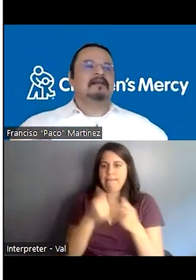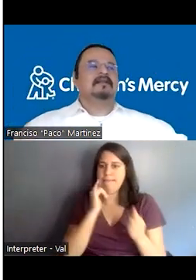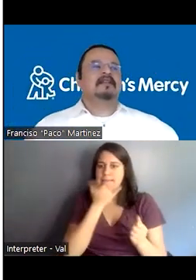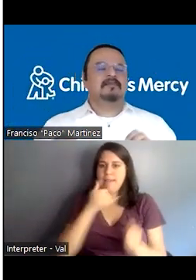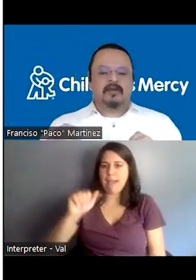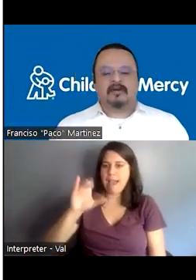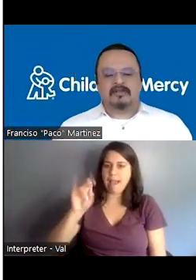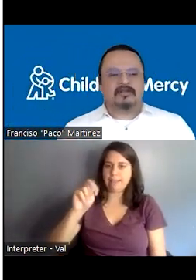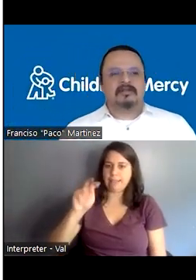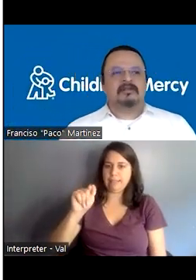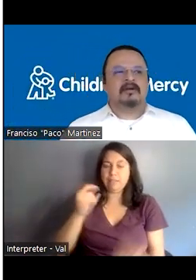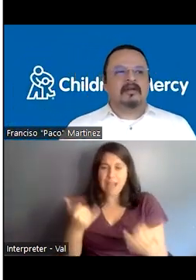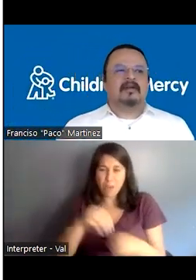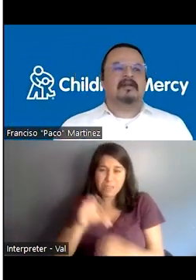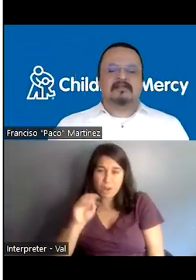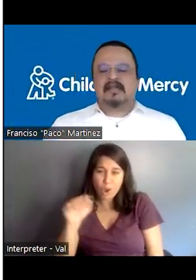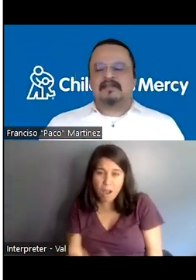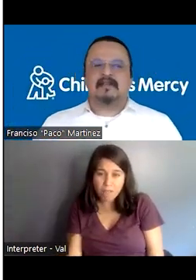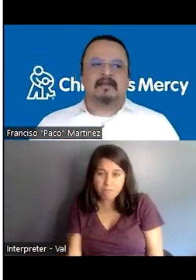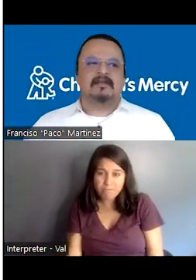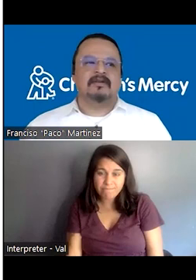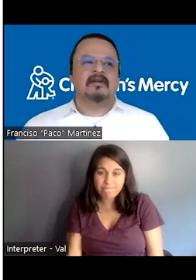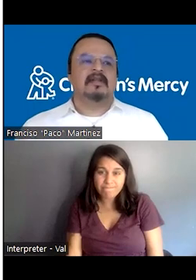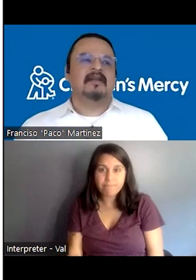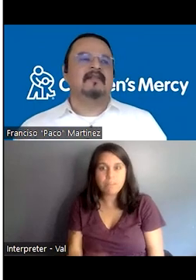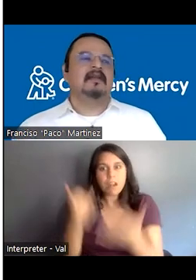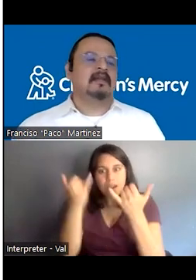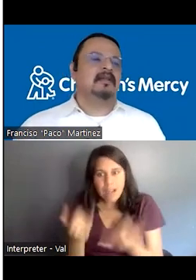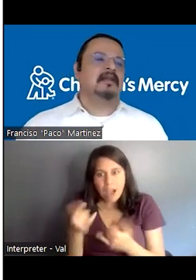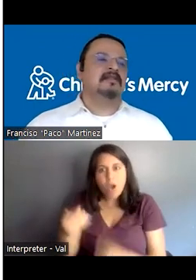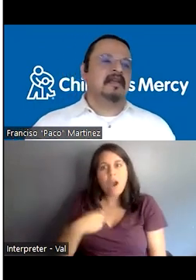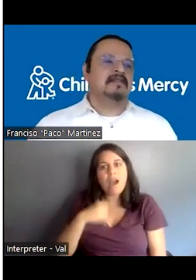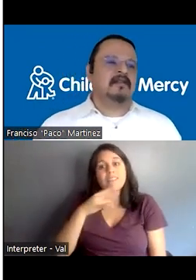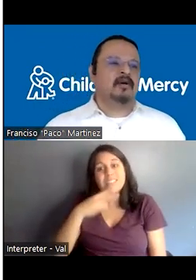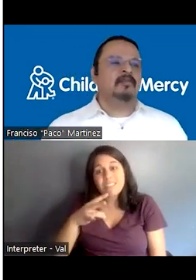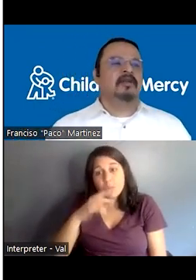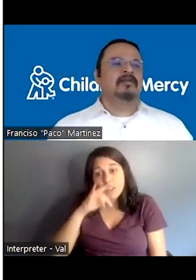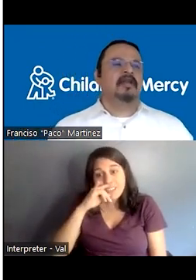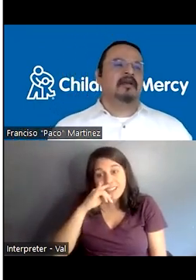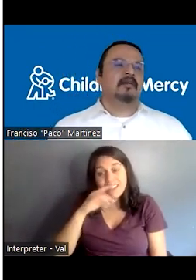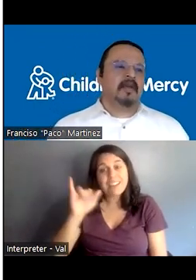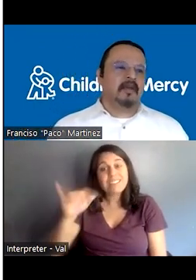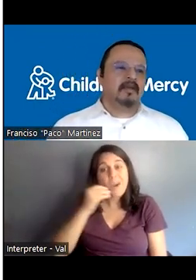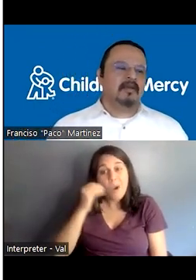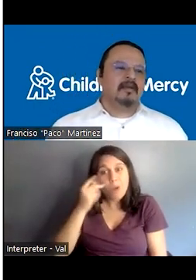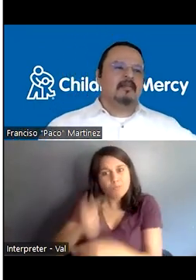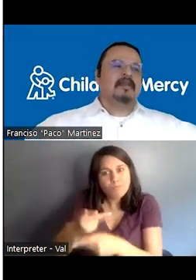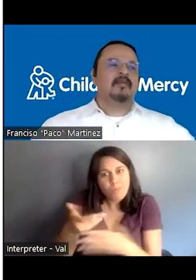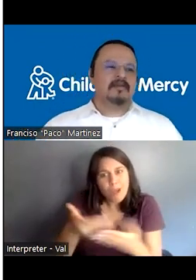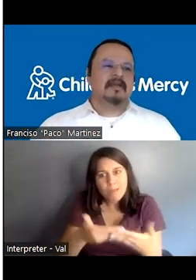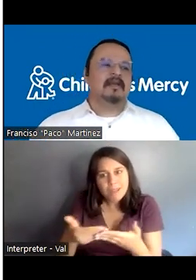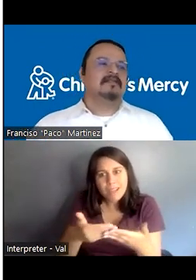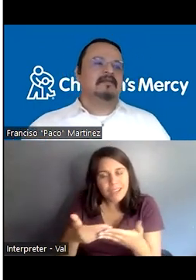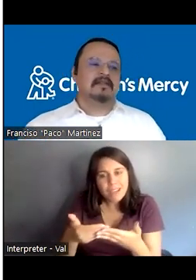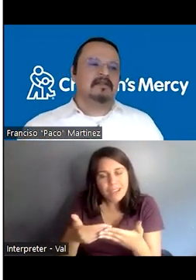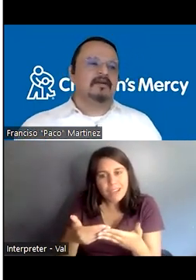This, this mother also told her that she has a 17 year old that is the kid that stays at home to take care of the baby. But